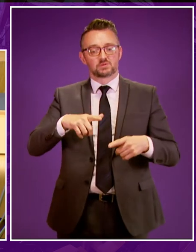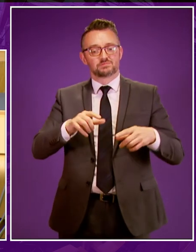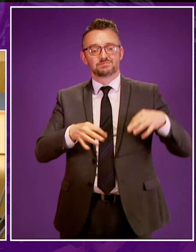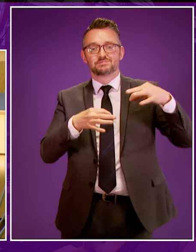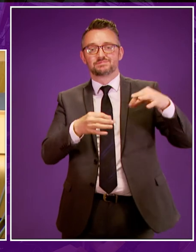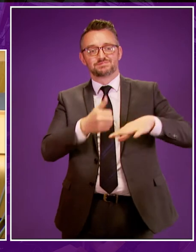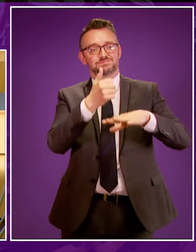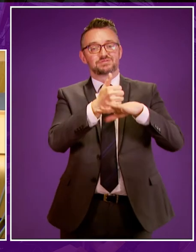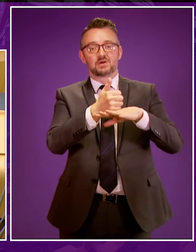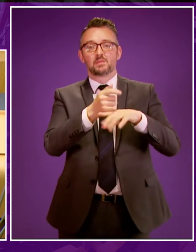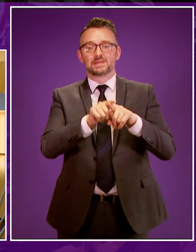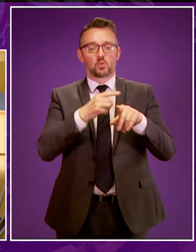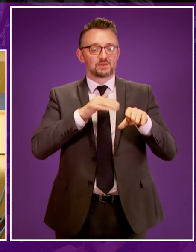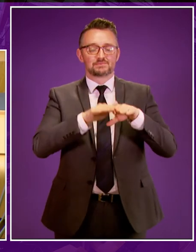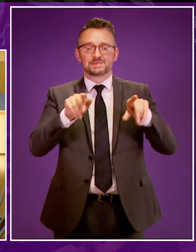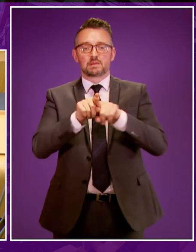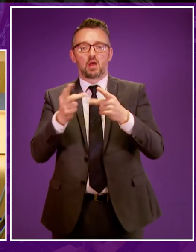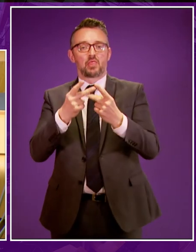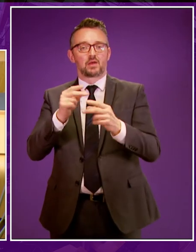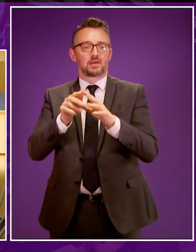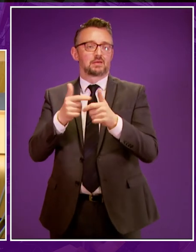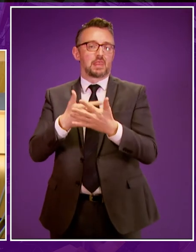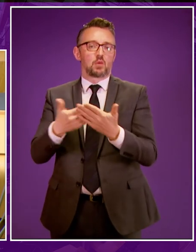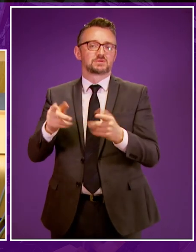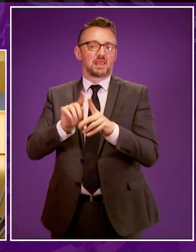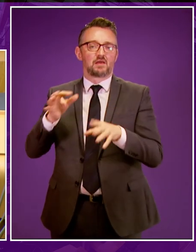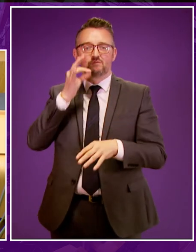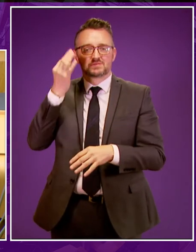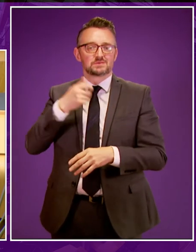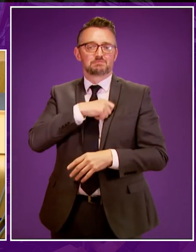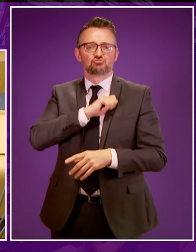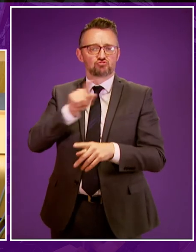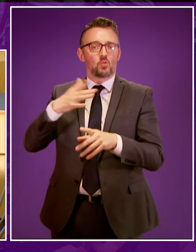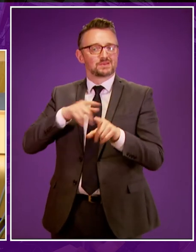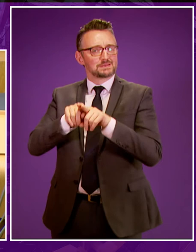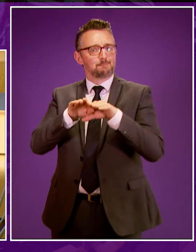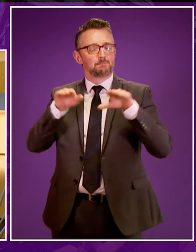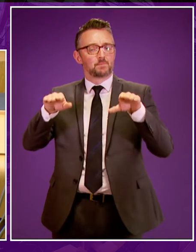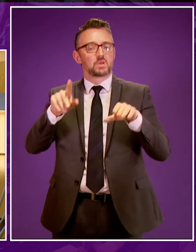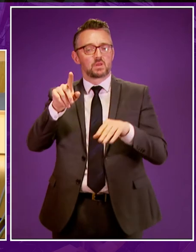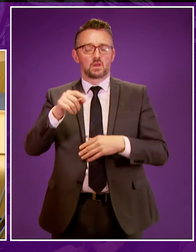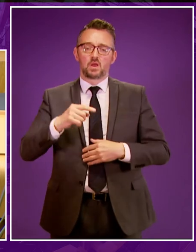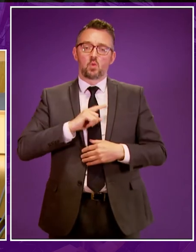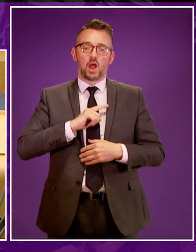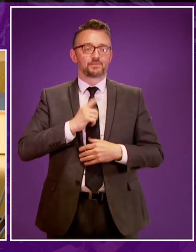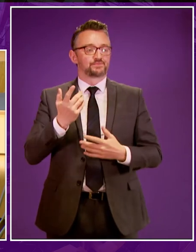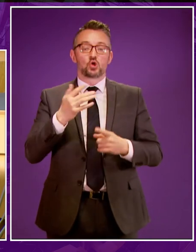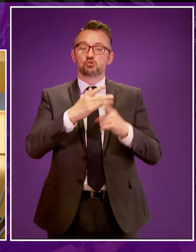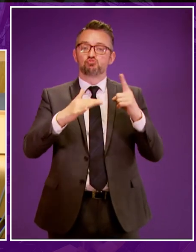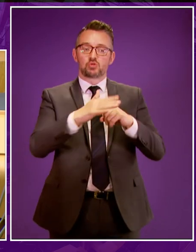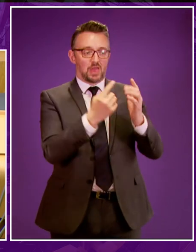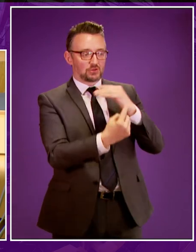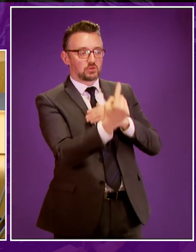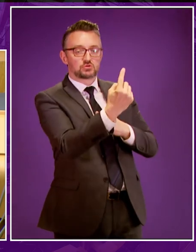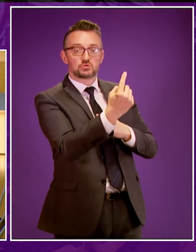and has the same status as other languages and I am too To follow on from Mr. Rumble's question partly because of social isolation